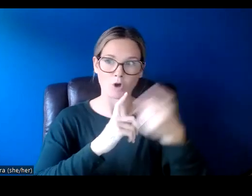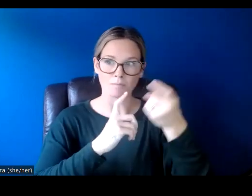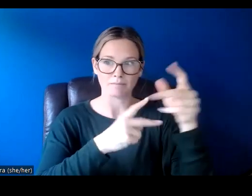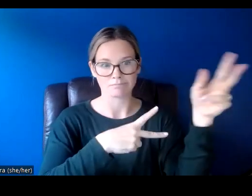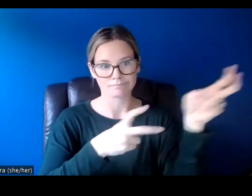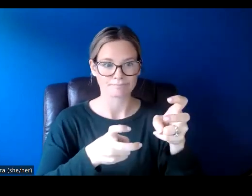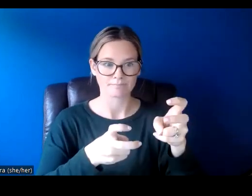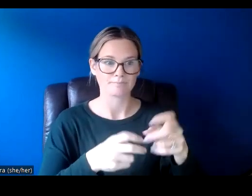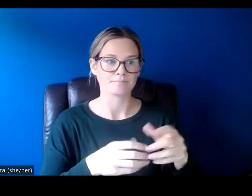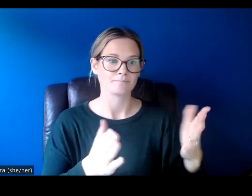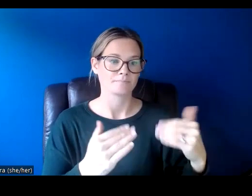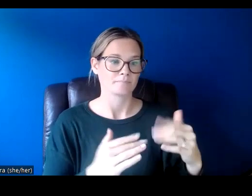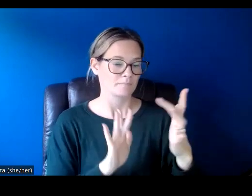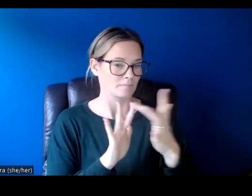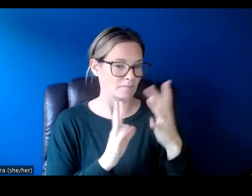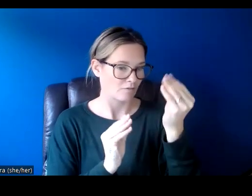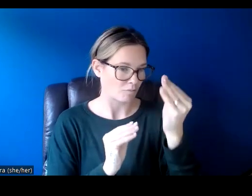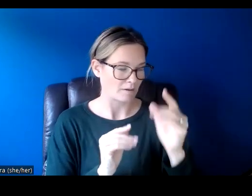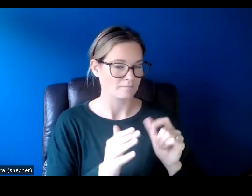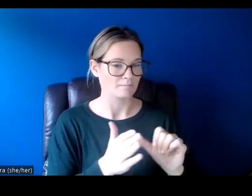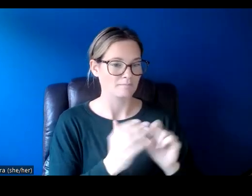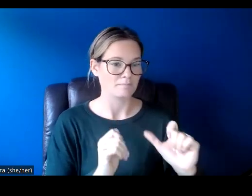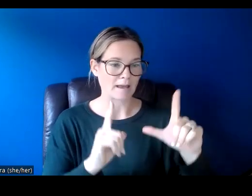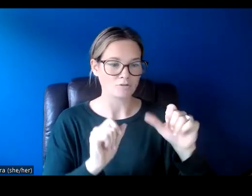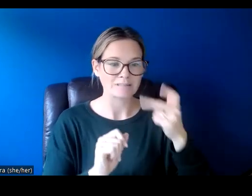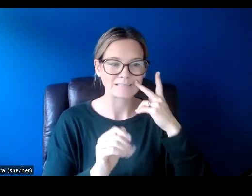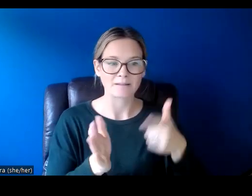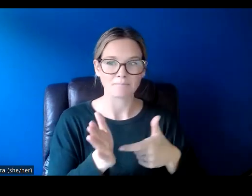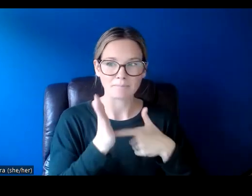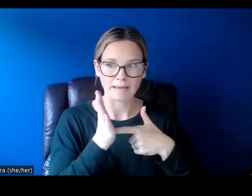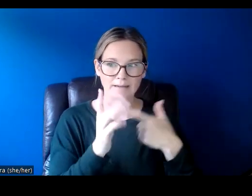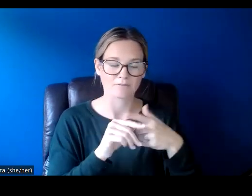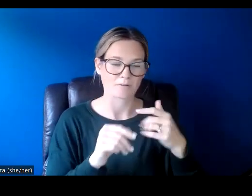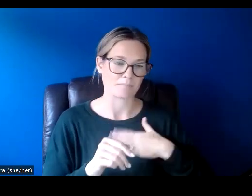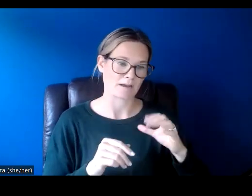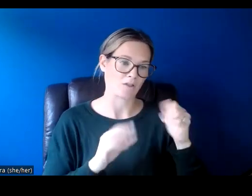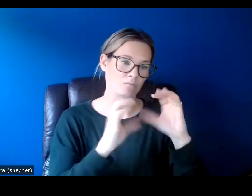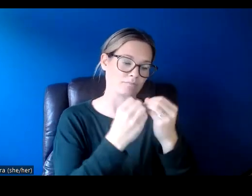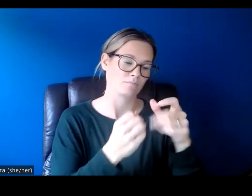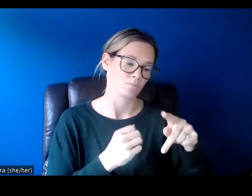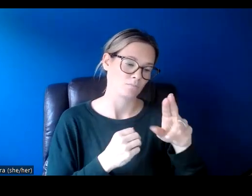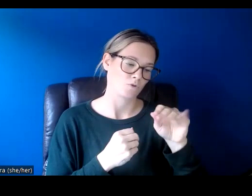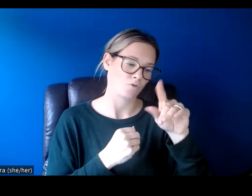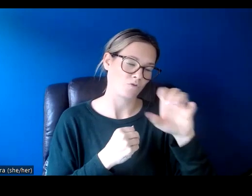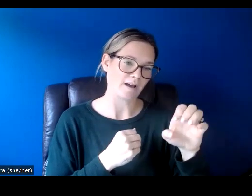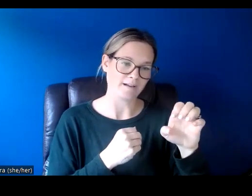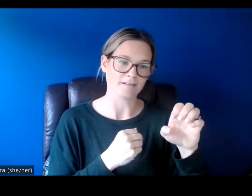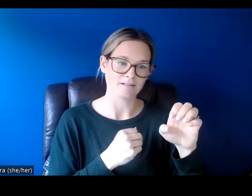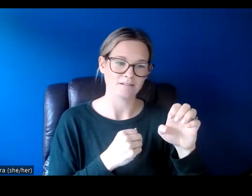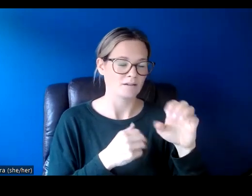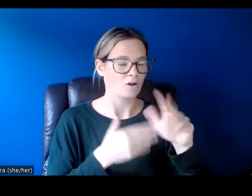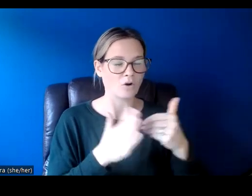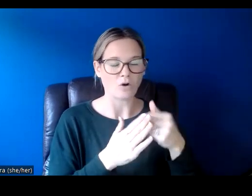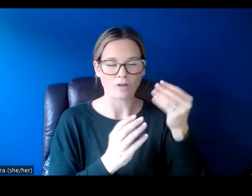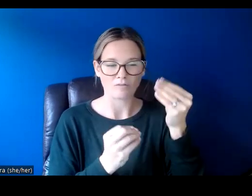In our contact information page, you can see the mandate from my organization profile. And again, all of this